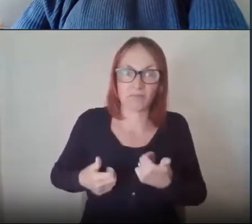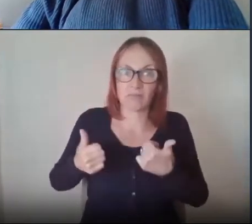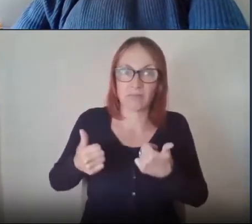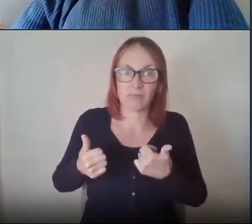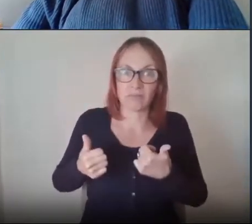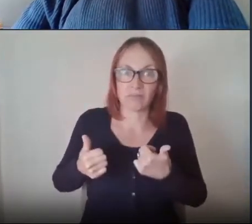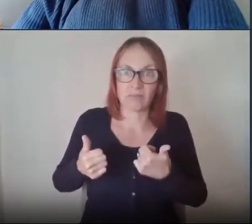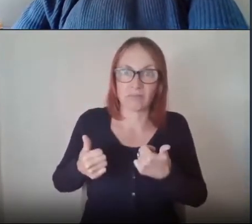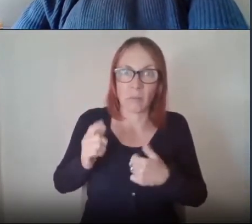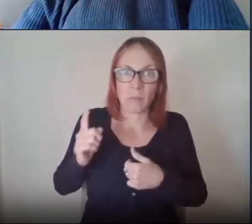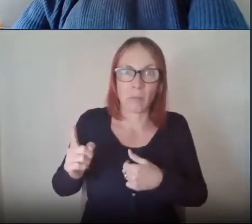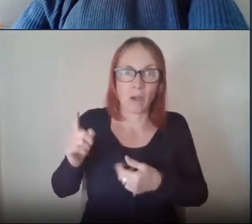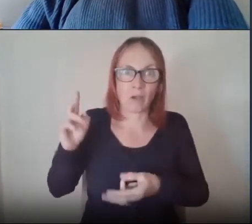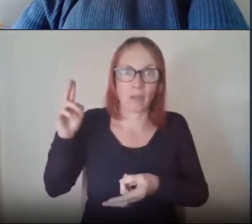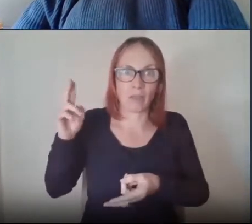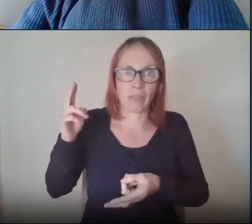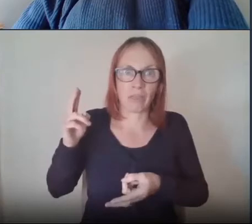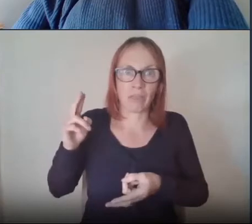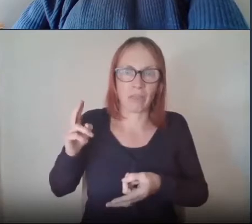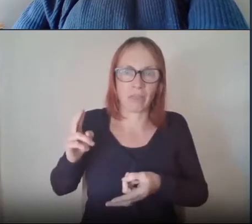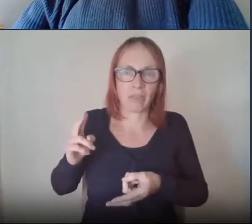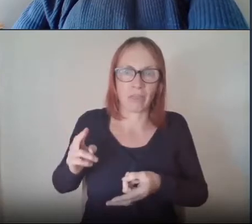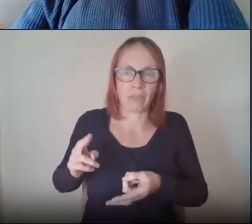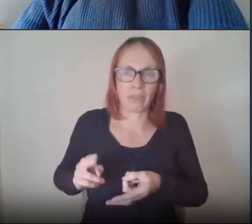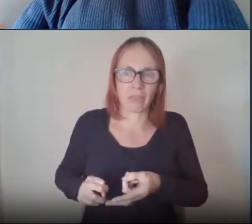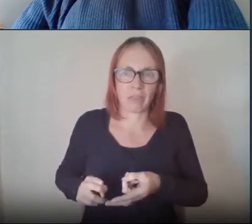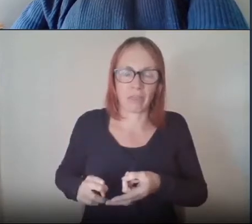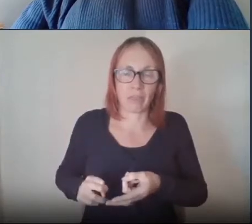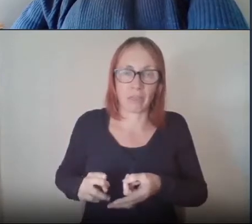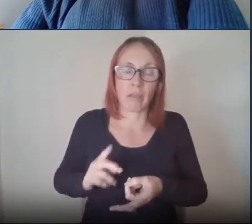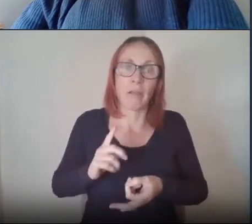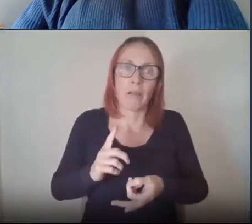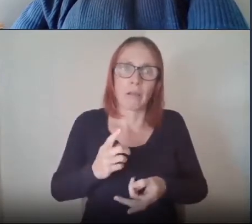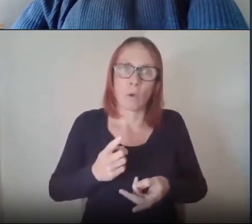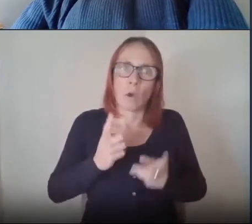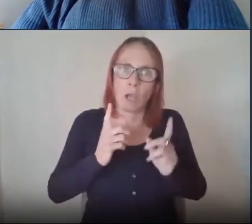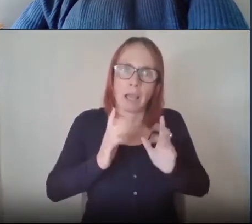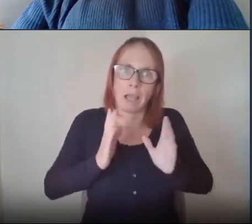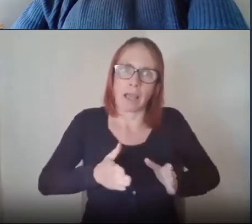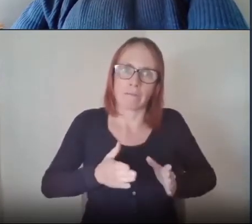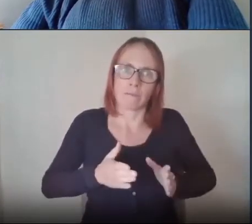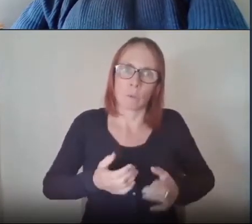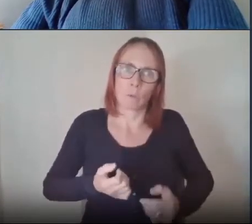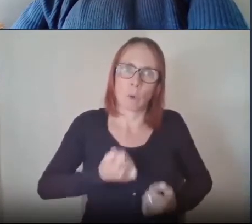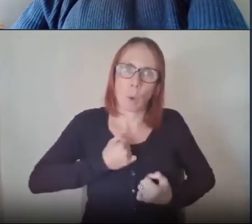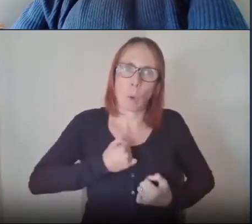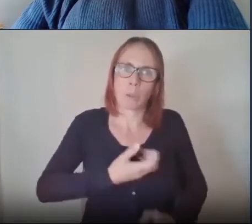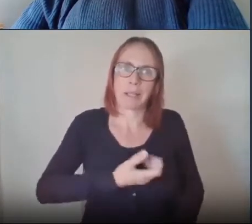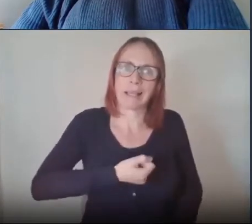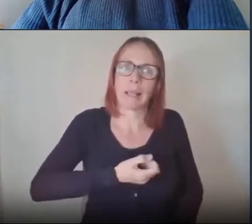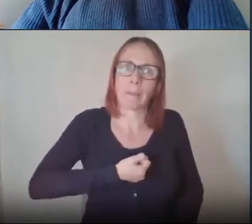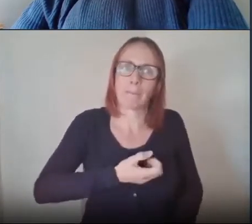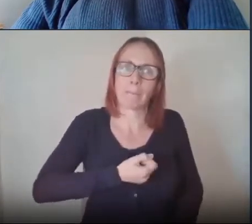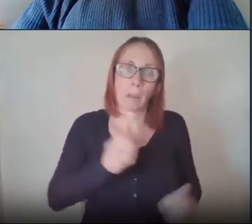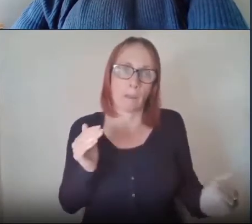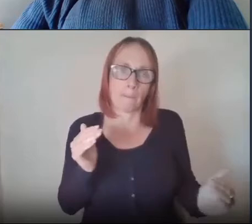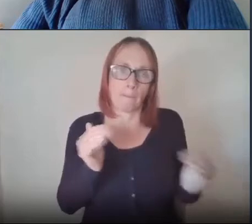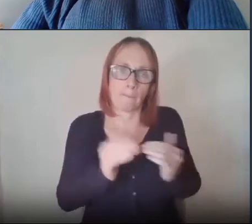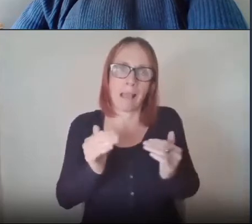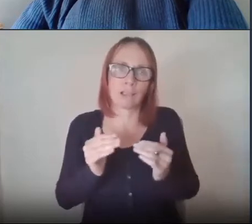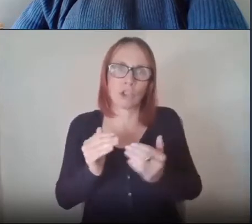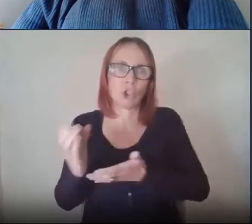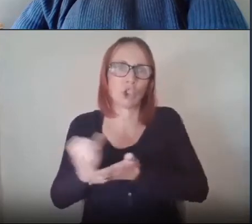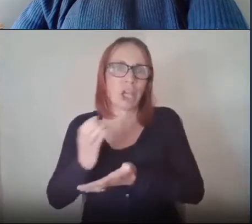one direction if you can bring in other income streams that fit with your aims as a charity in our